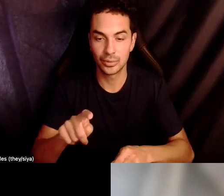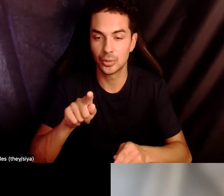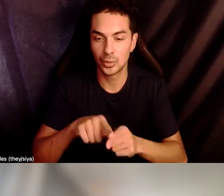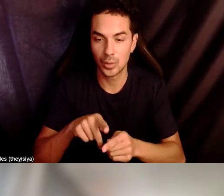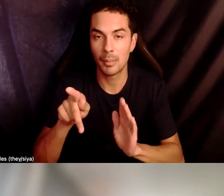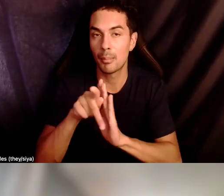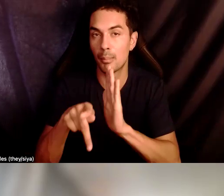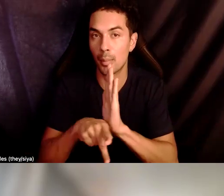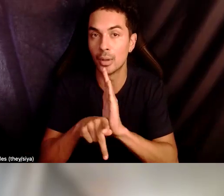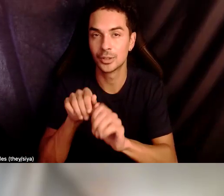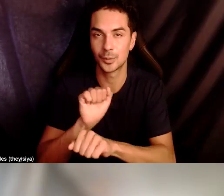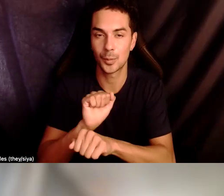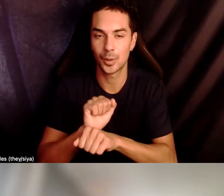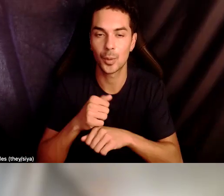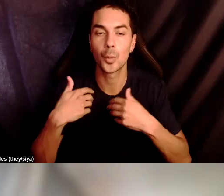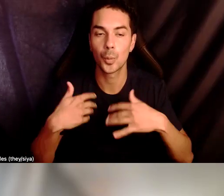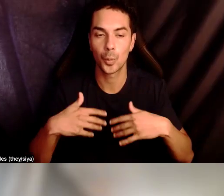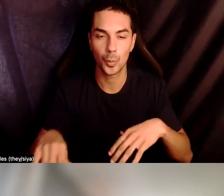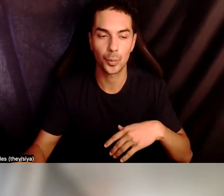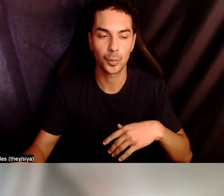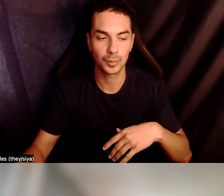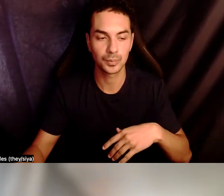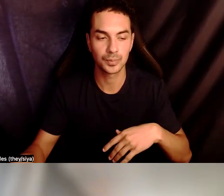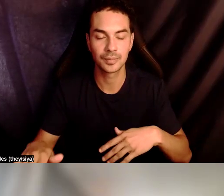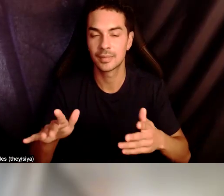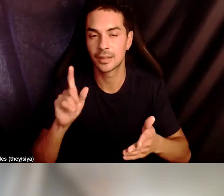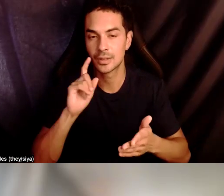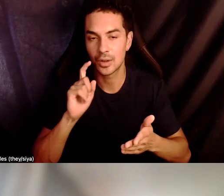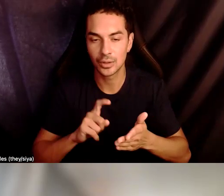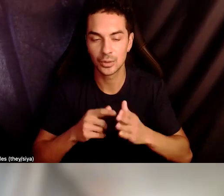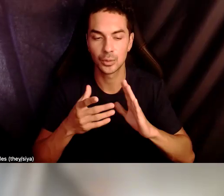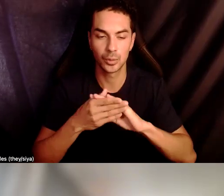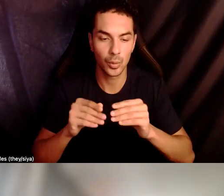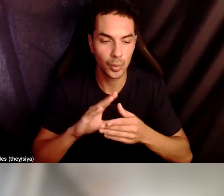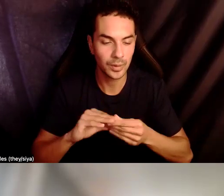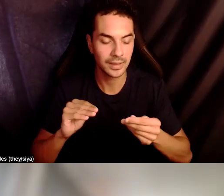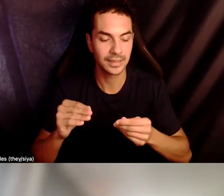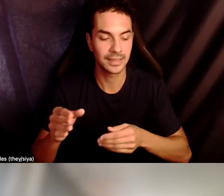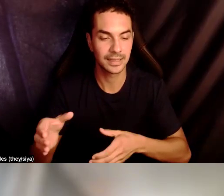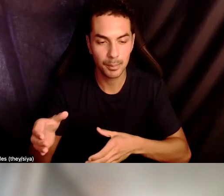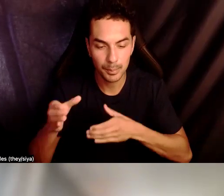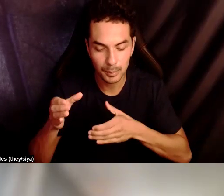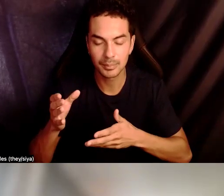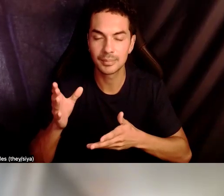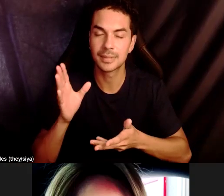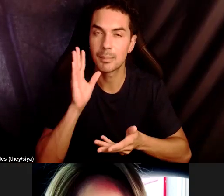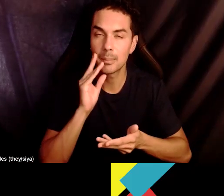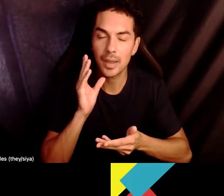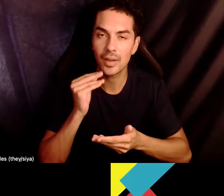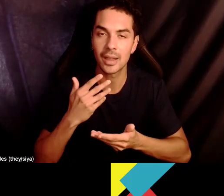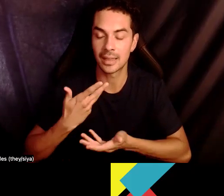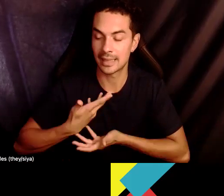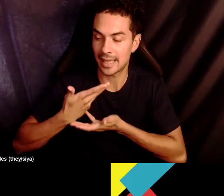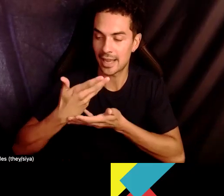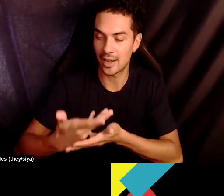understanding that it's the knowledge, the stories, the experiences that I'm honored to carry that are